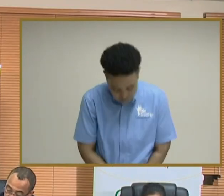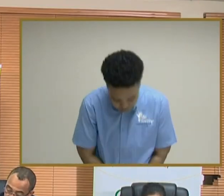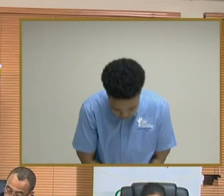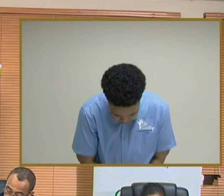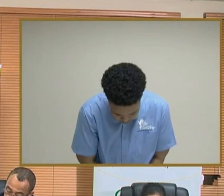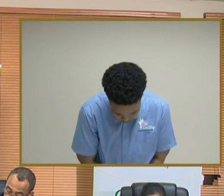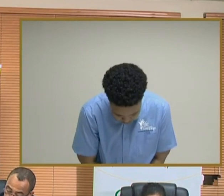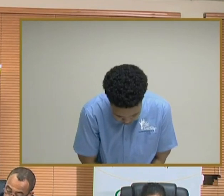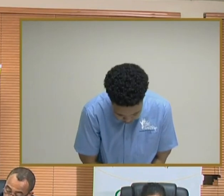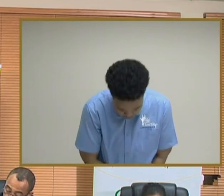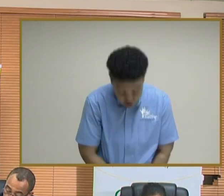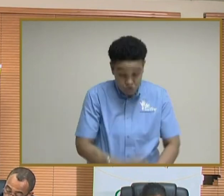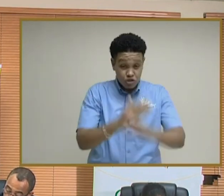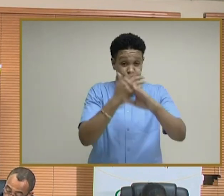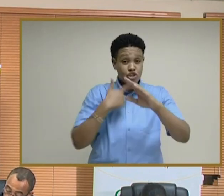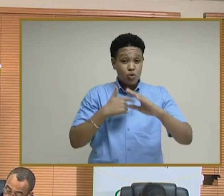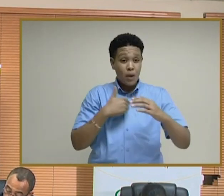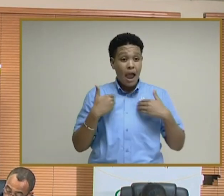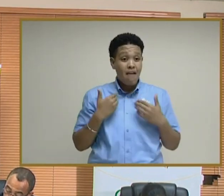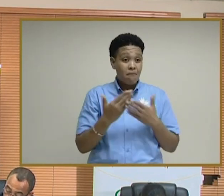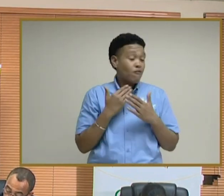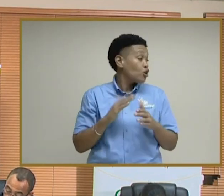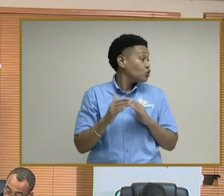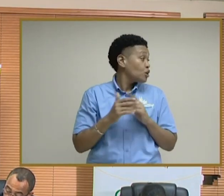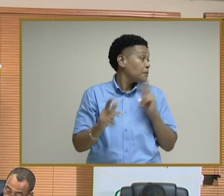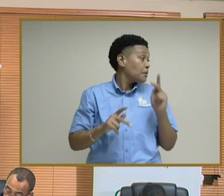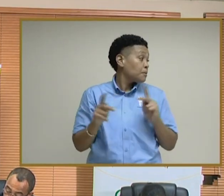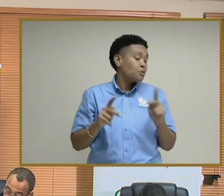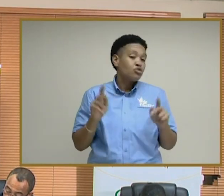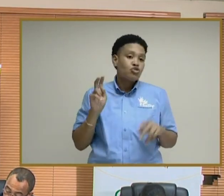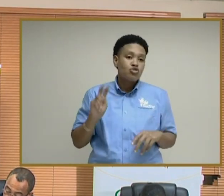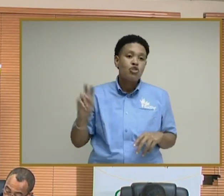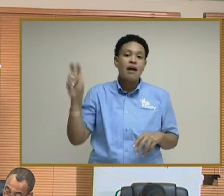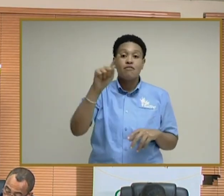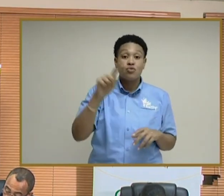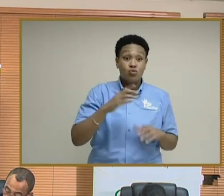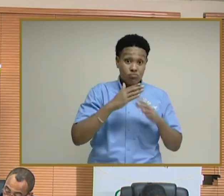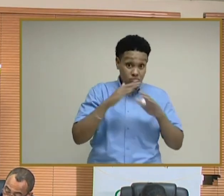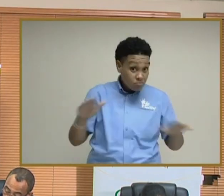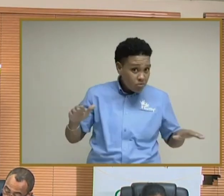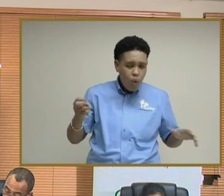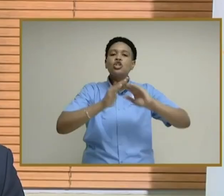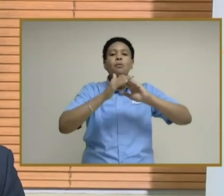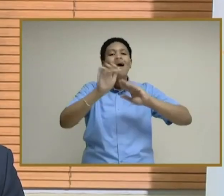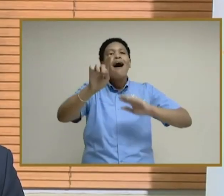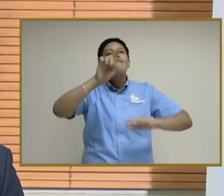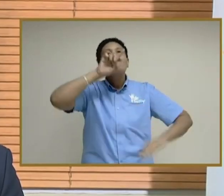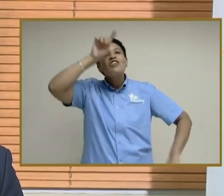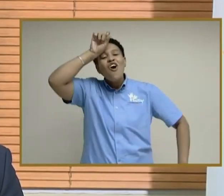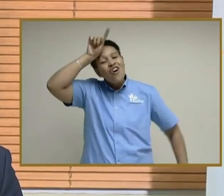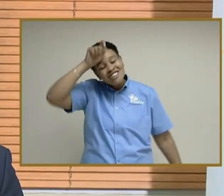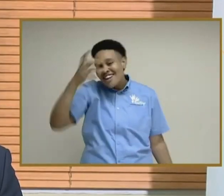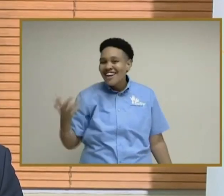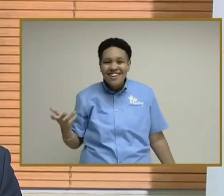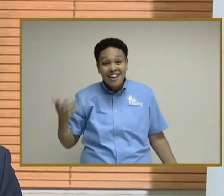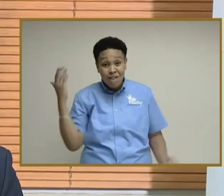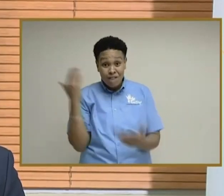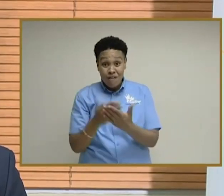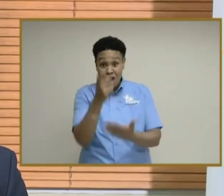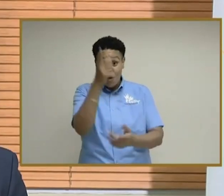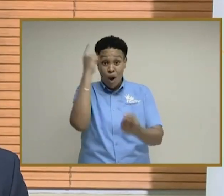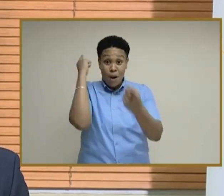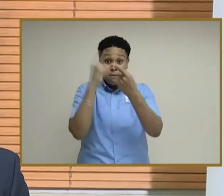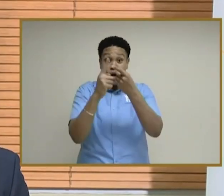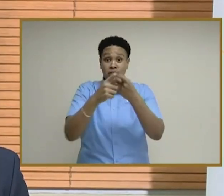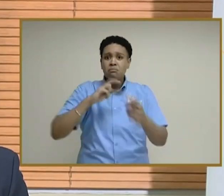the public that most of the persons who are positive can recover at home. The fact that you're positive does not mean